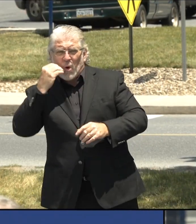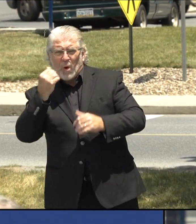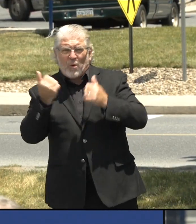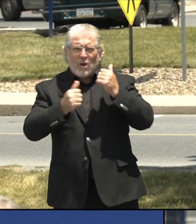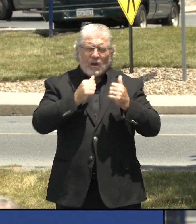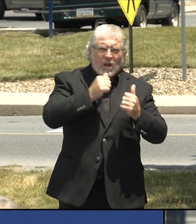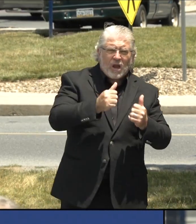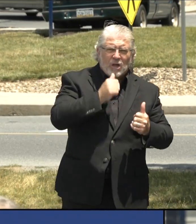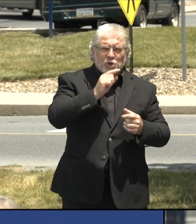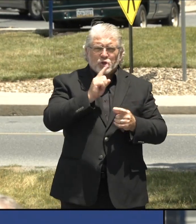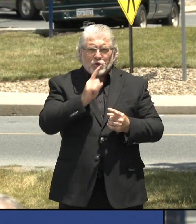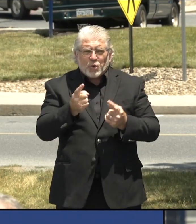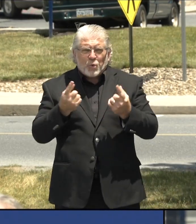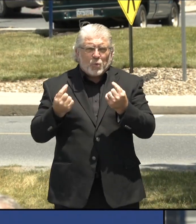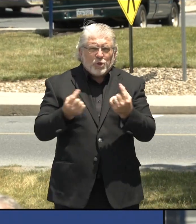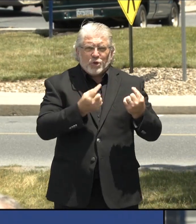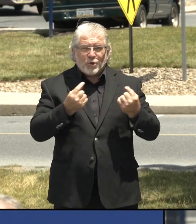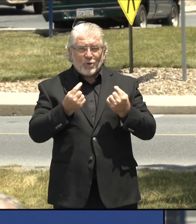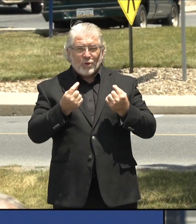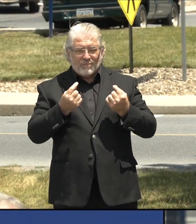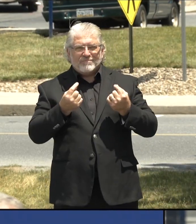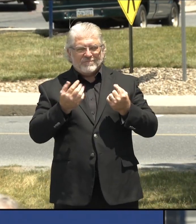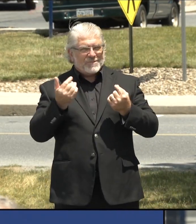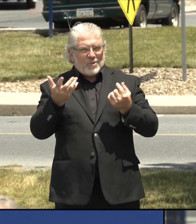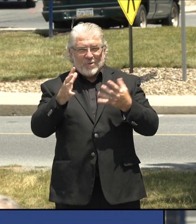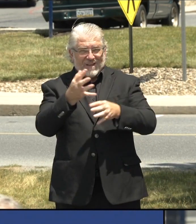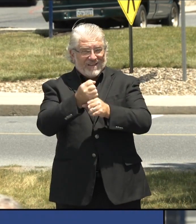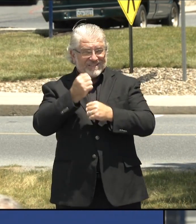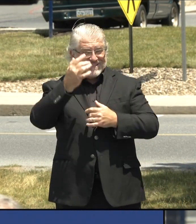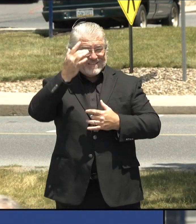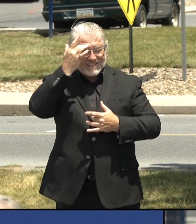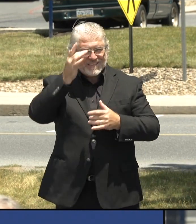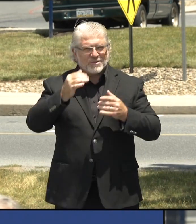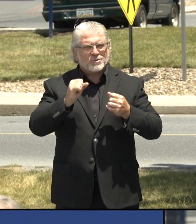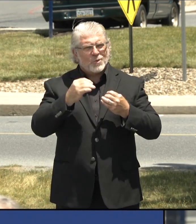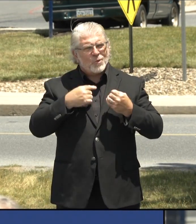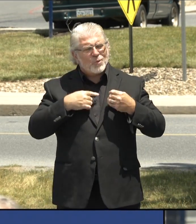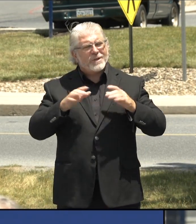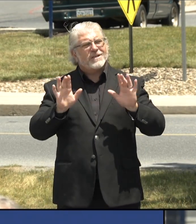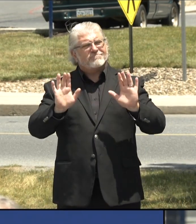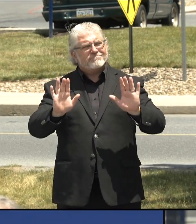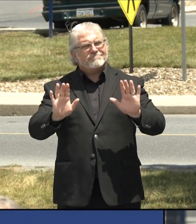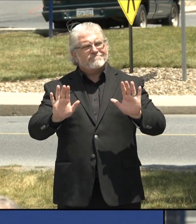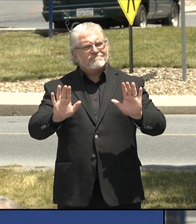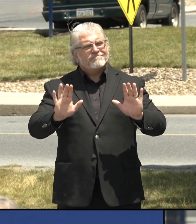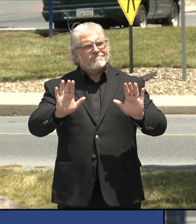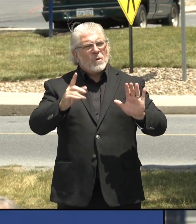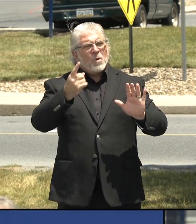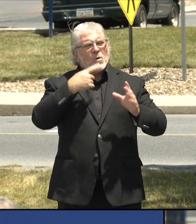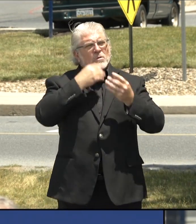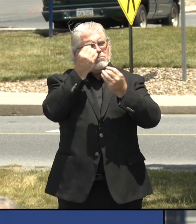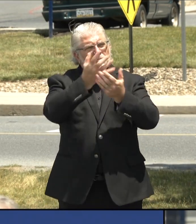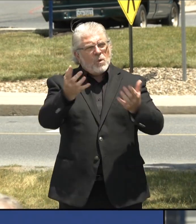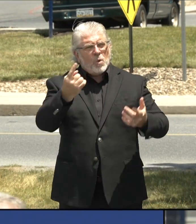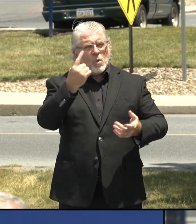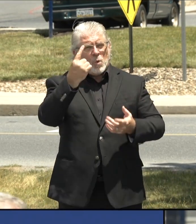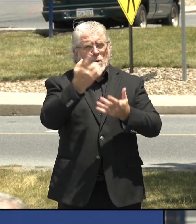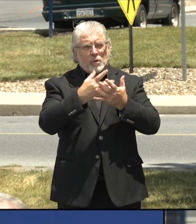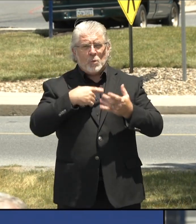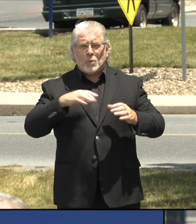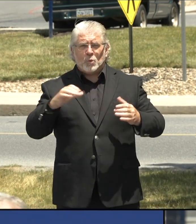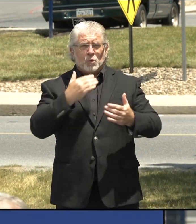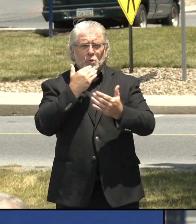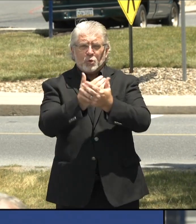facilities because of fear of catching the virus. One of the things that we have done extremely well